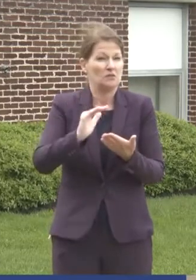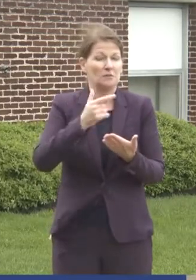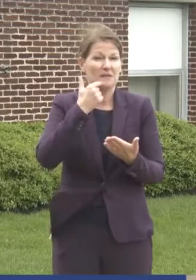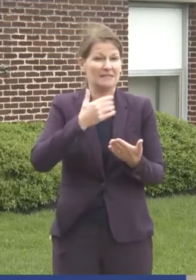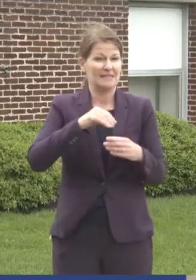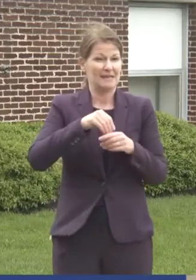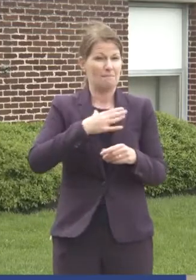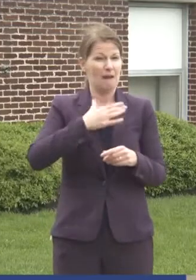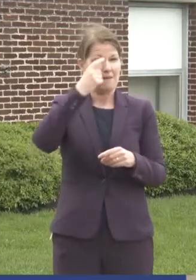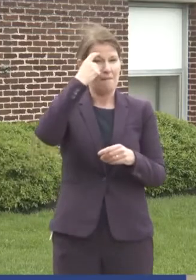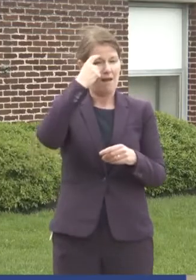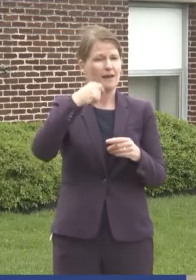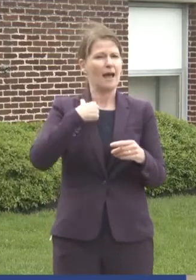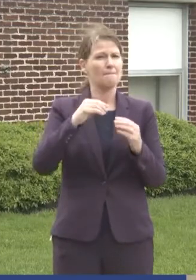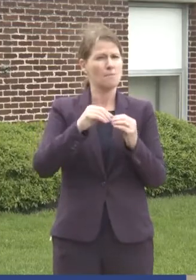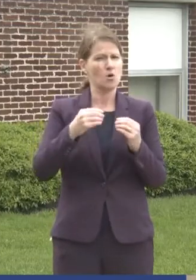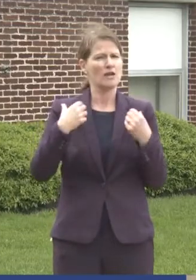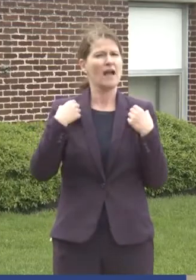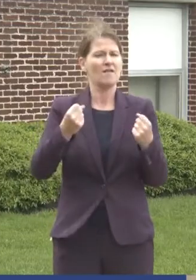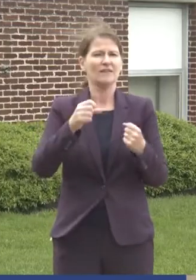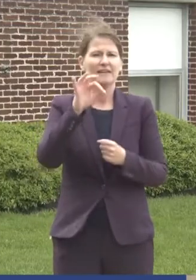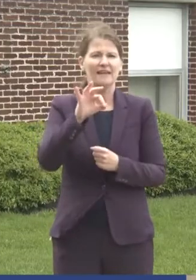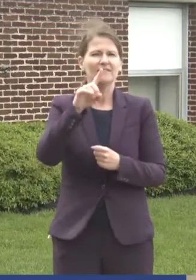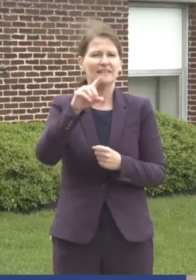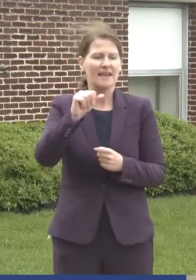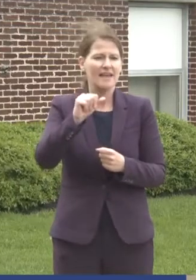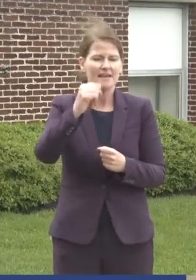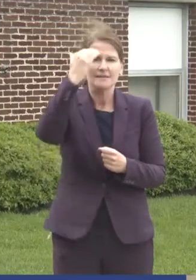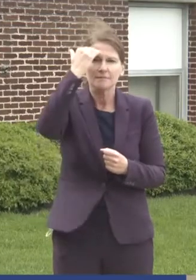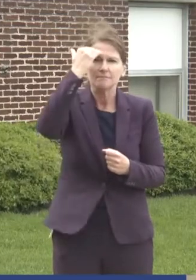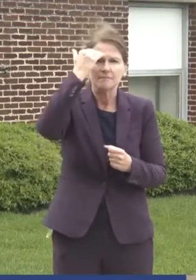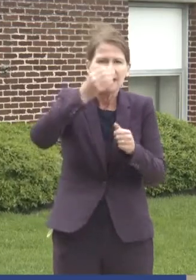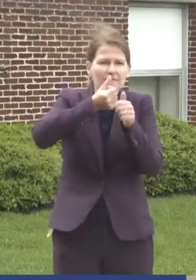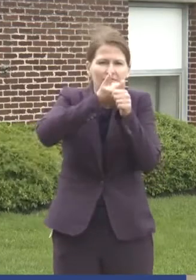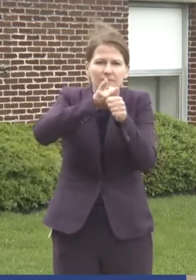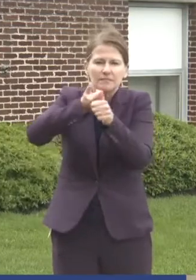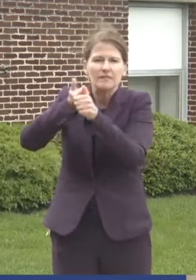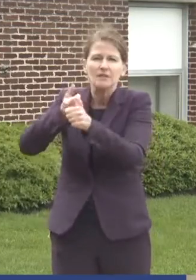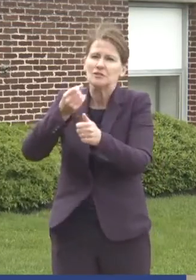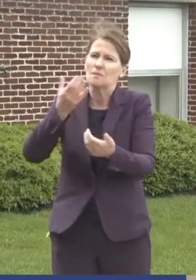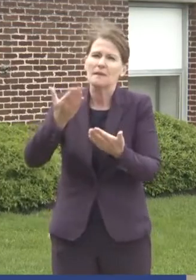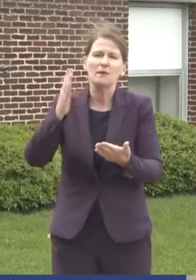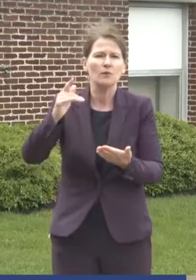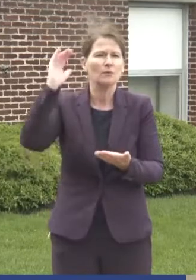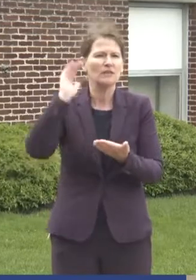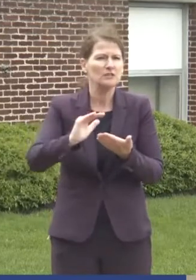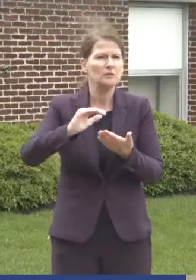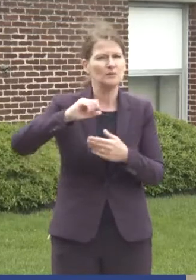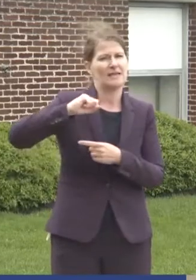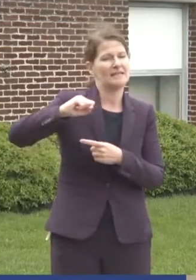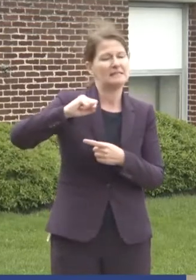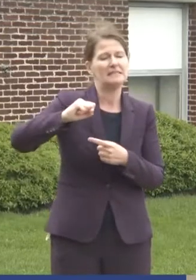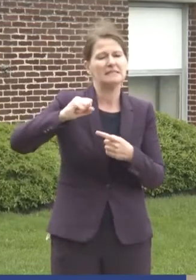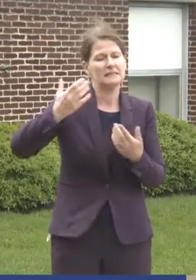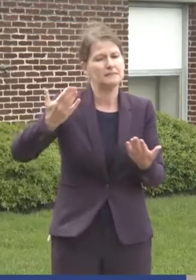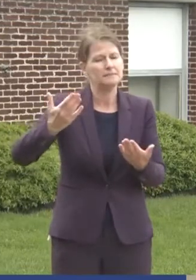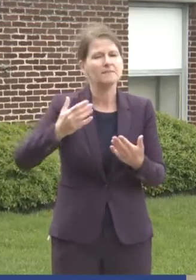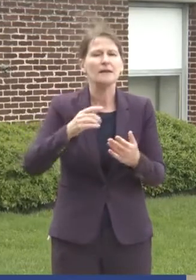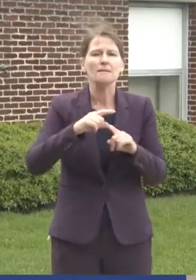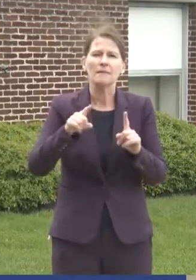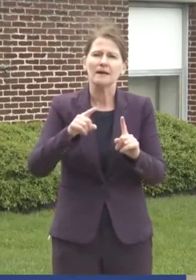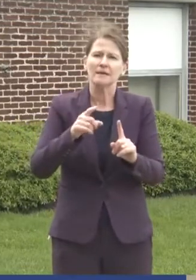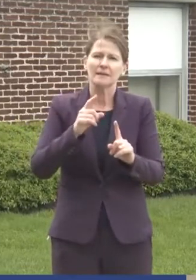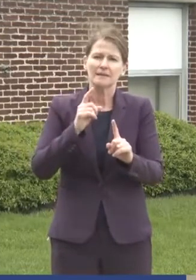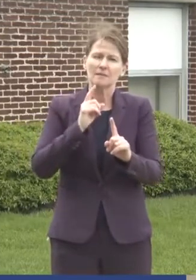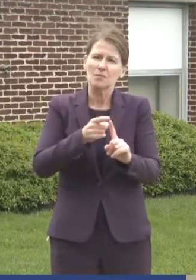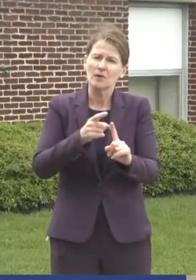I'm more confident than ever that the FDA is actually on this. So it might actually reduce hesitancy. But but the idea